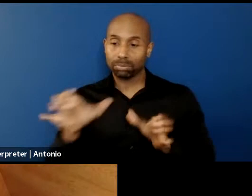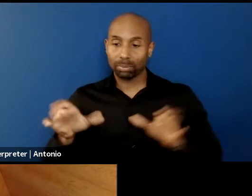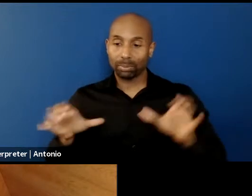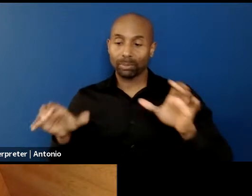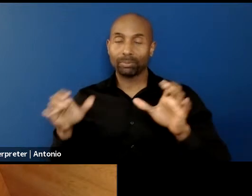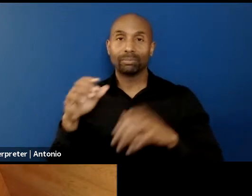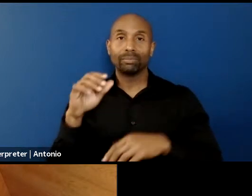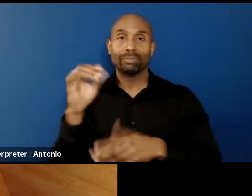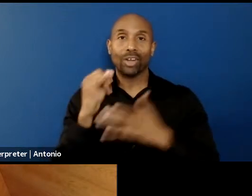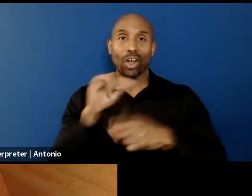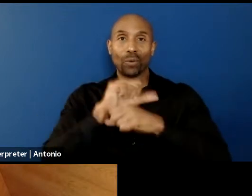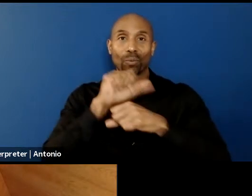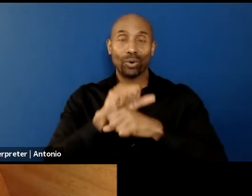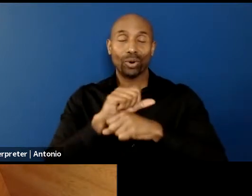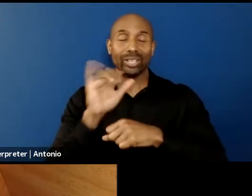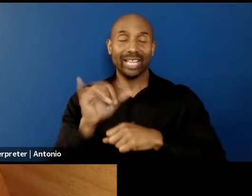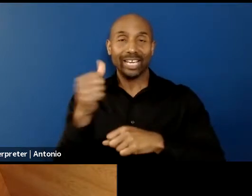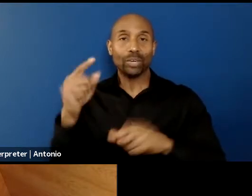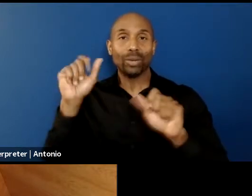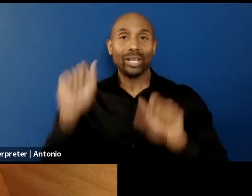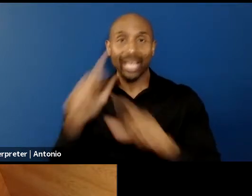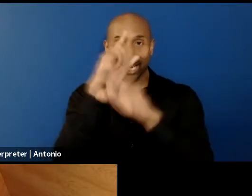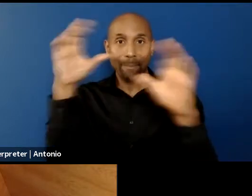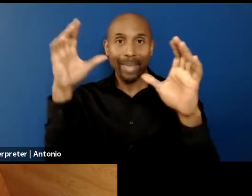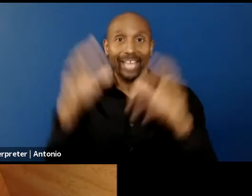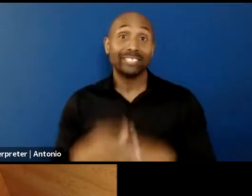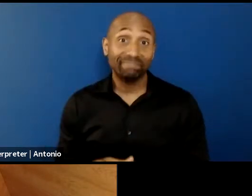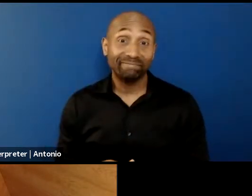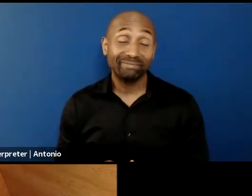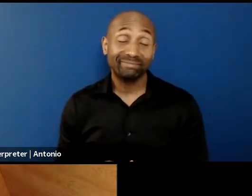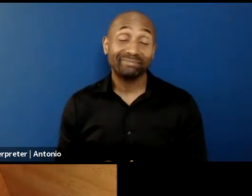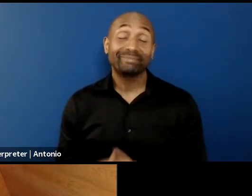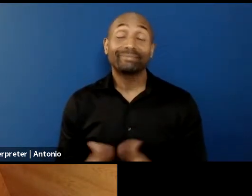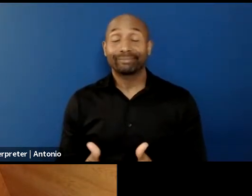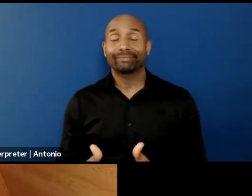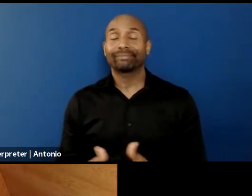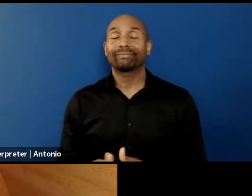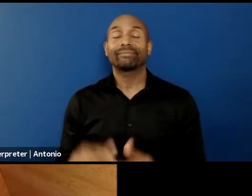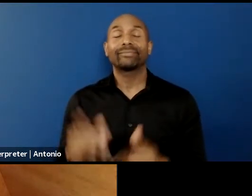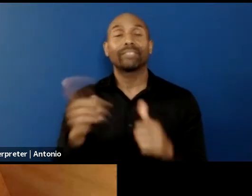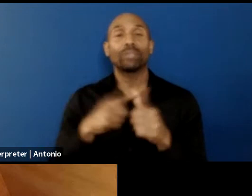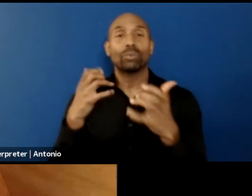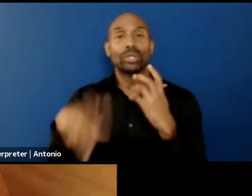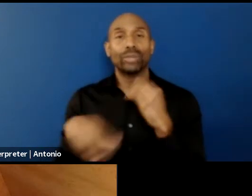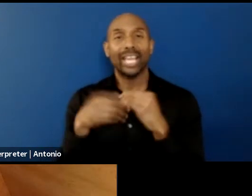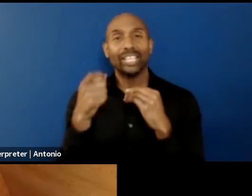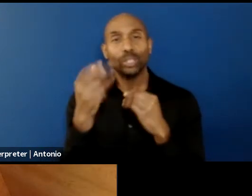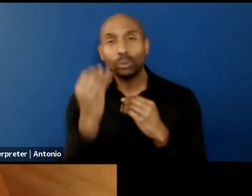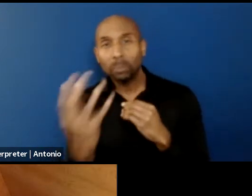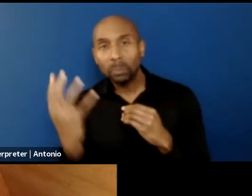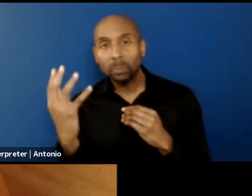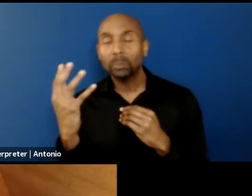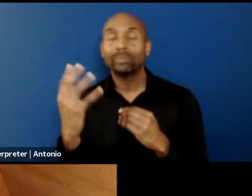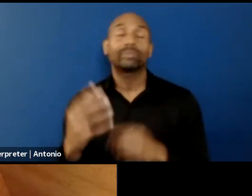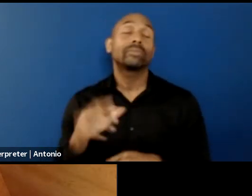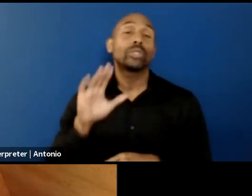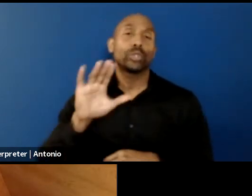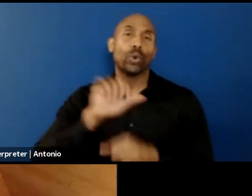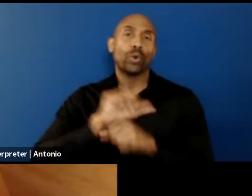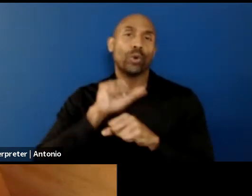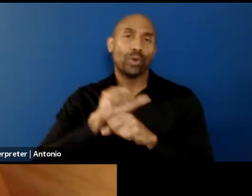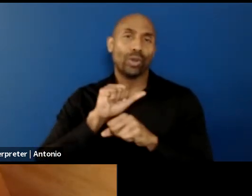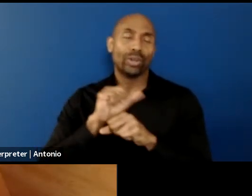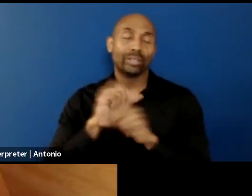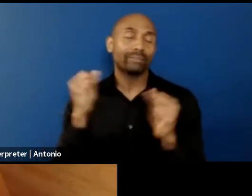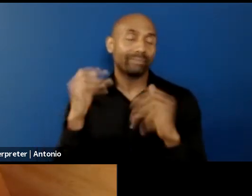add a little bit of information. So your work is always, makes very